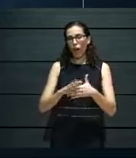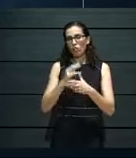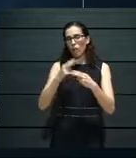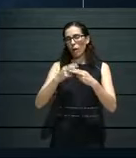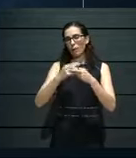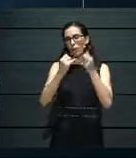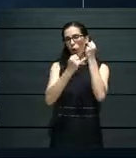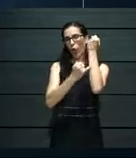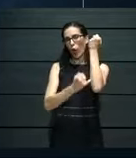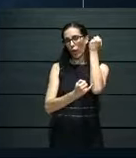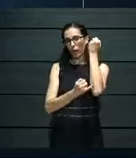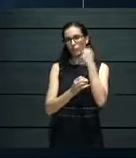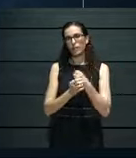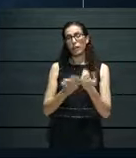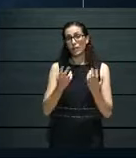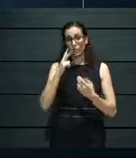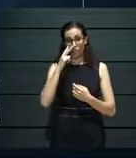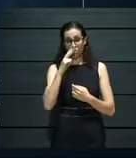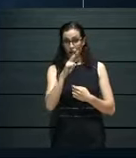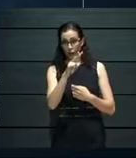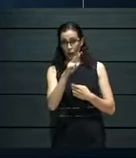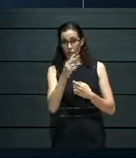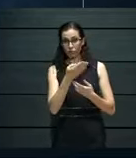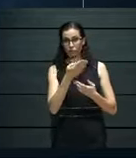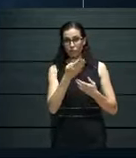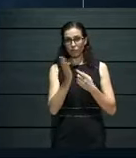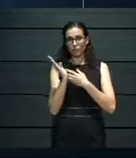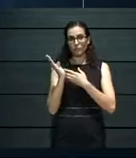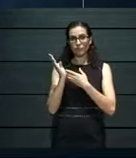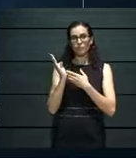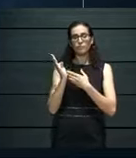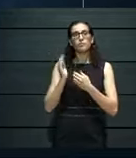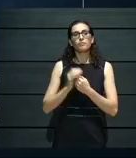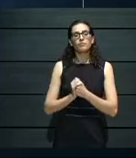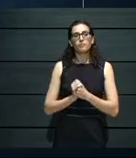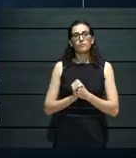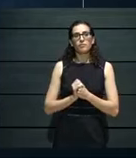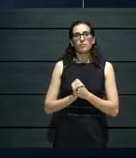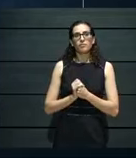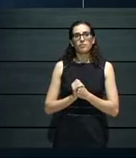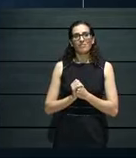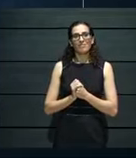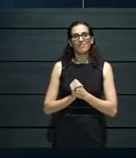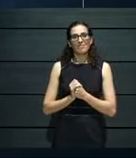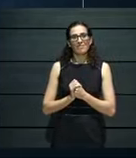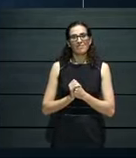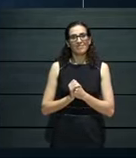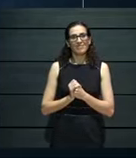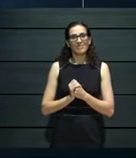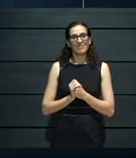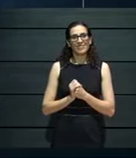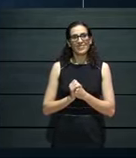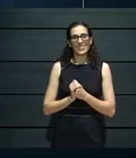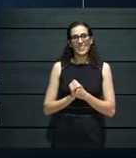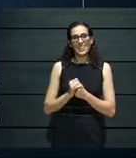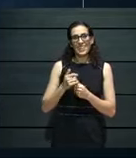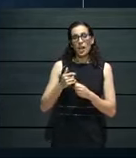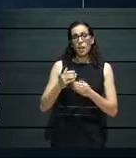So as you are seeing here, we had, we started seven weeks before the festival.